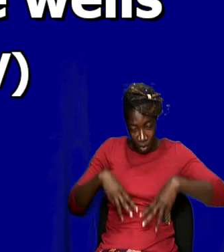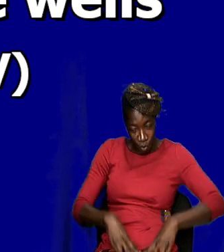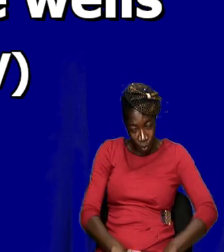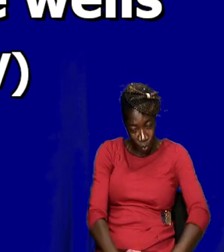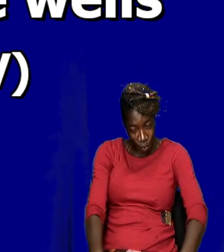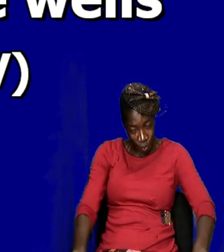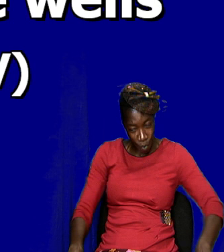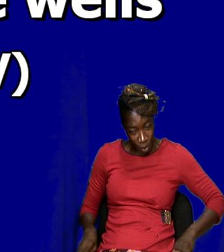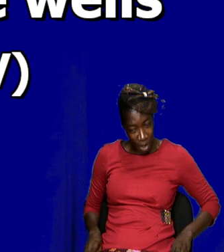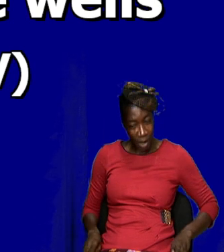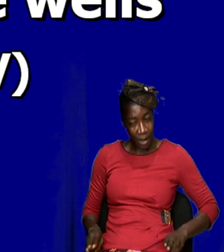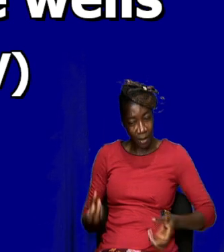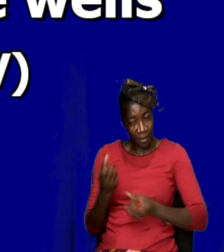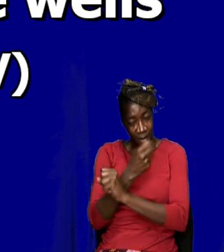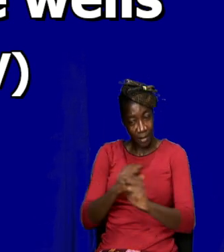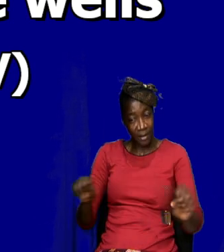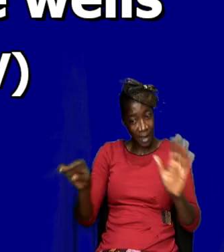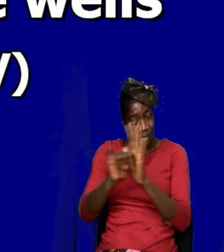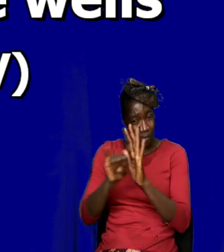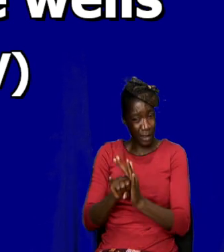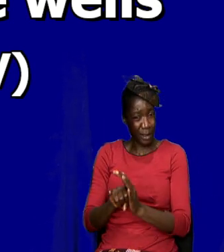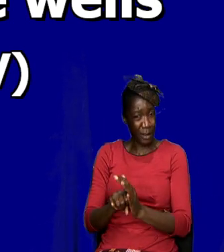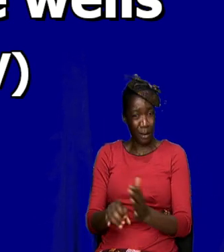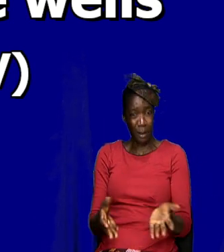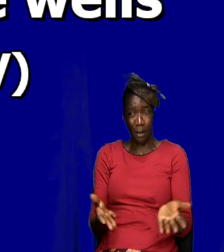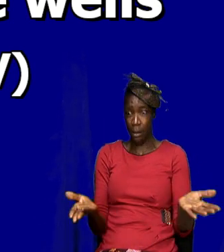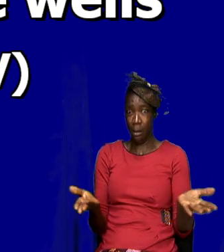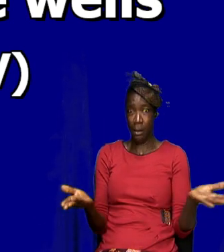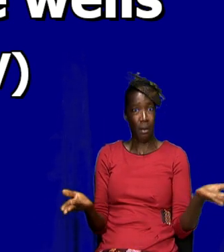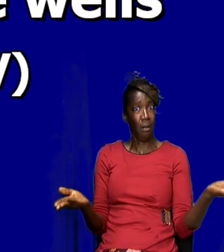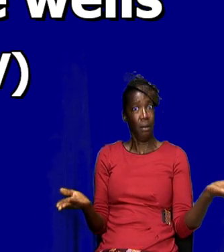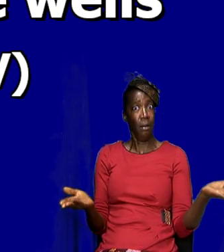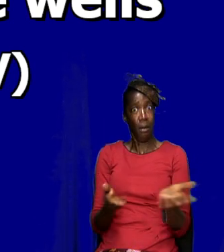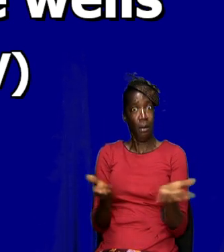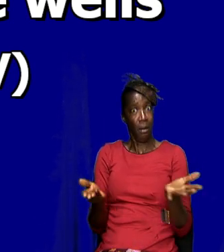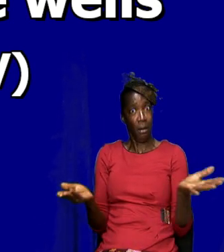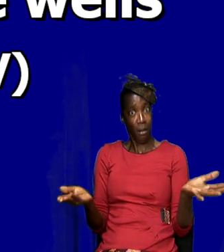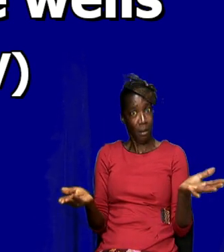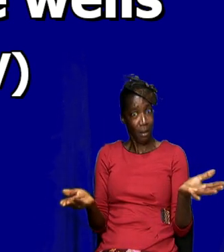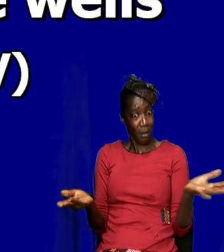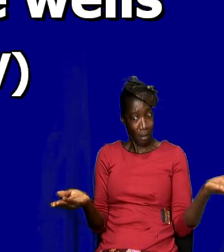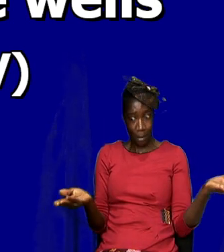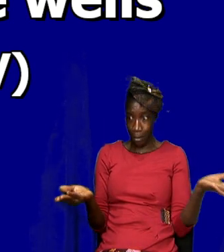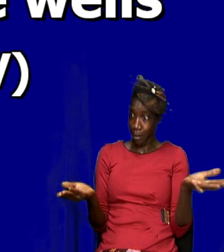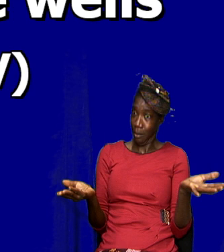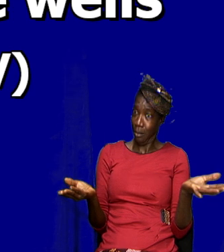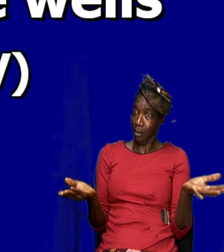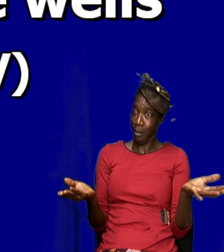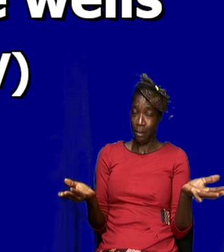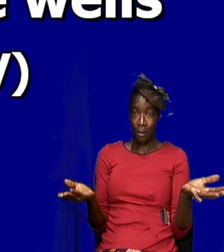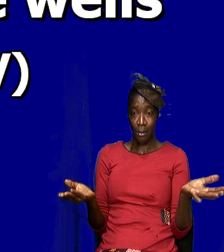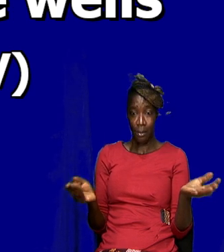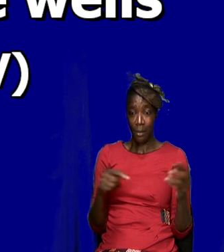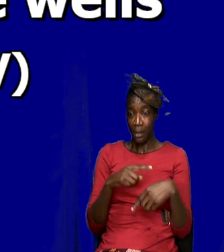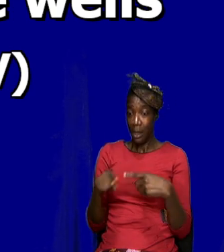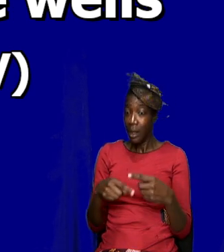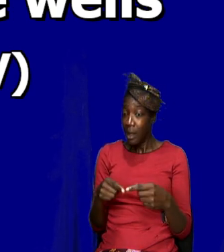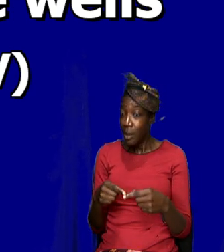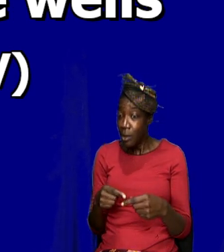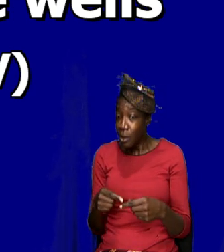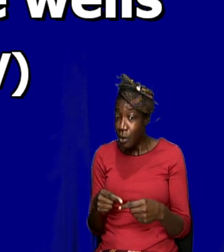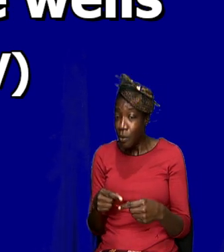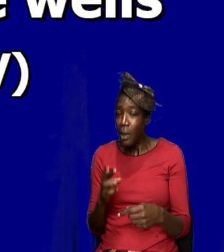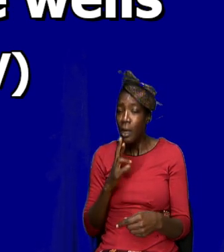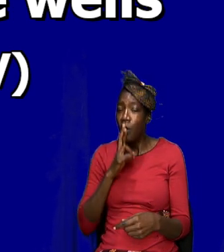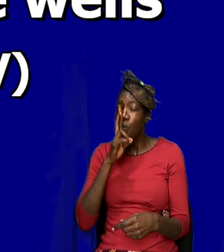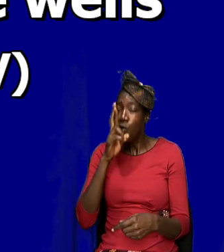salvation. What is this scripture talking about? When you are really making